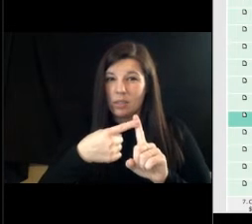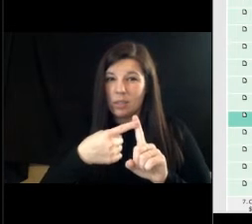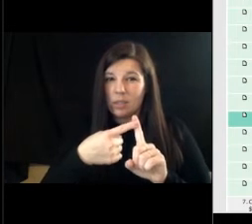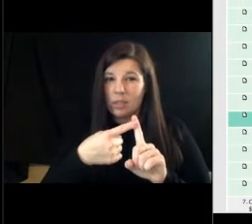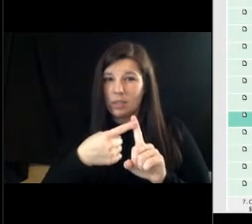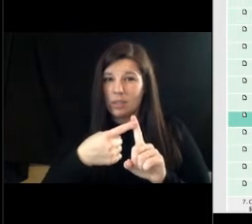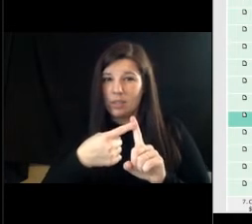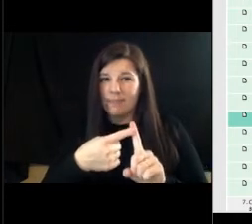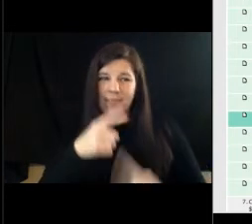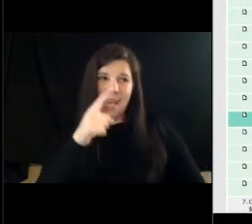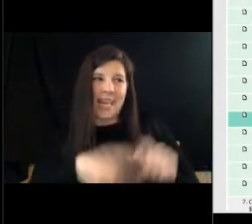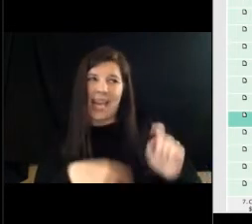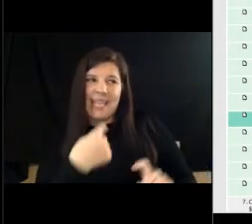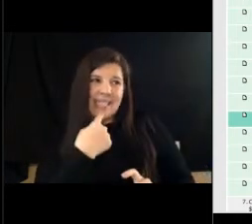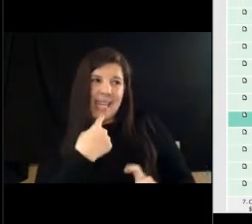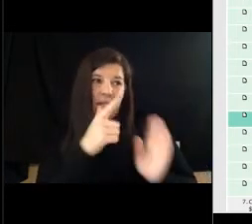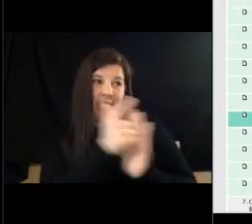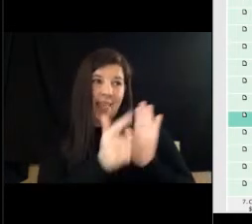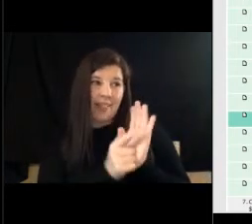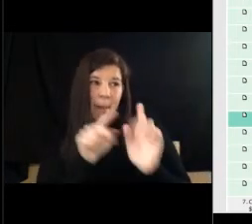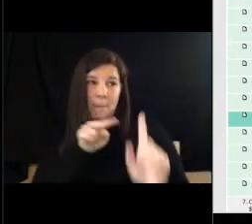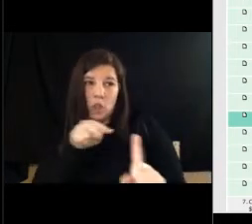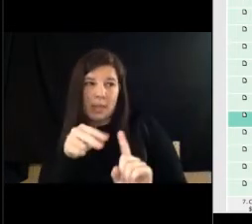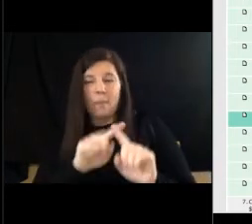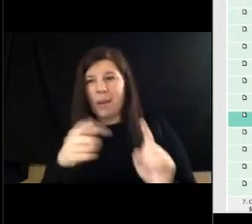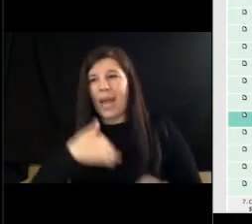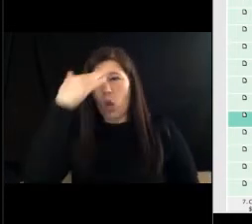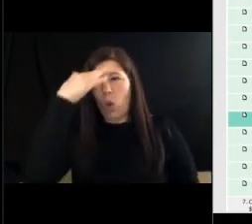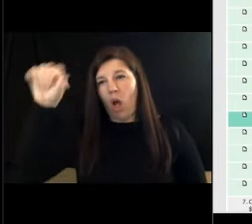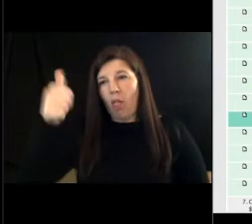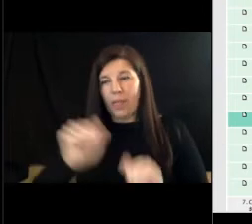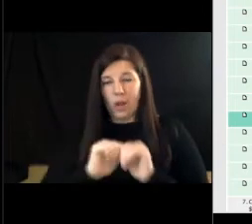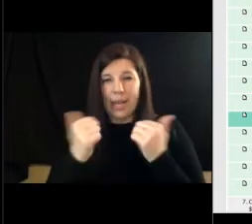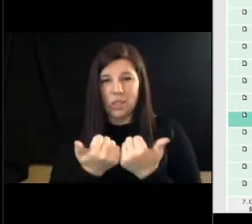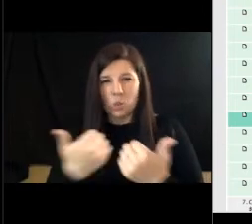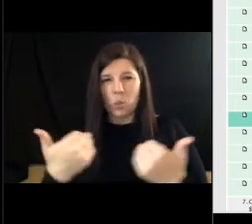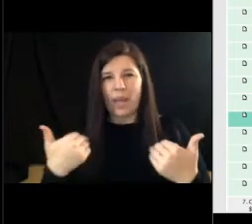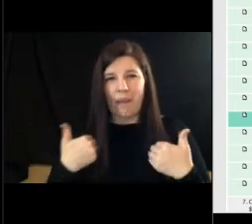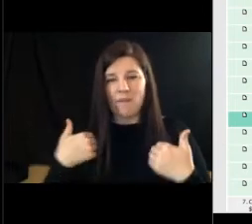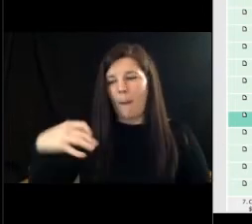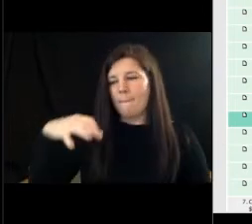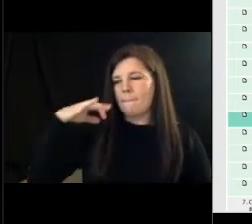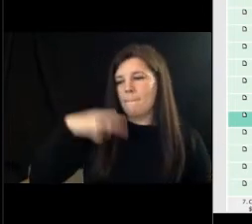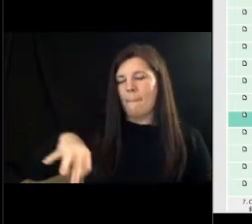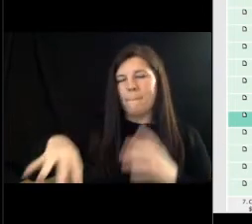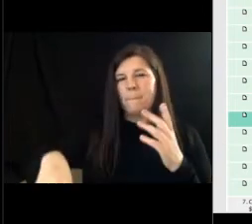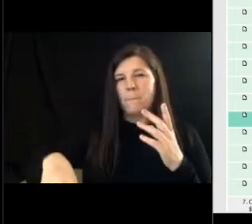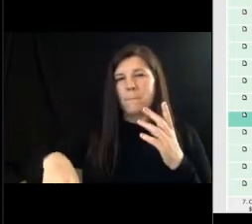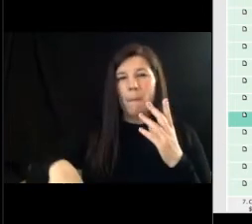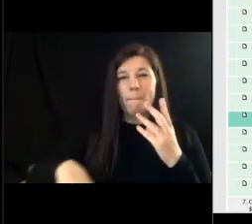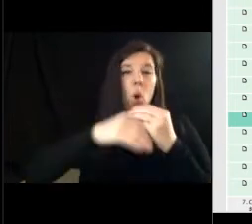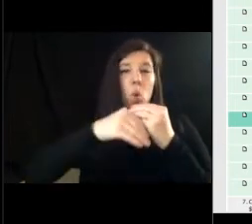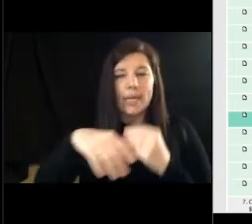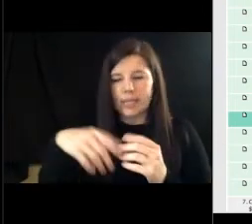an answer that from a legal standpoint but i know that in other agencies that i've worked for there were bonus points given to people that were local in the city